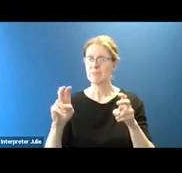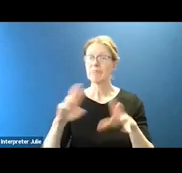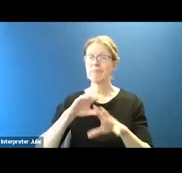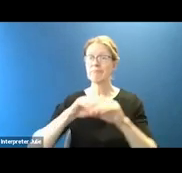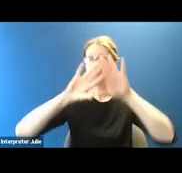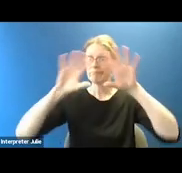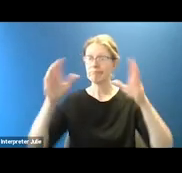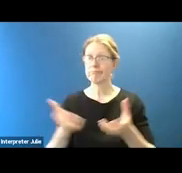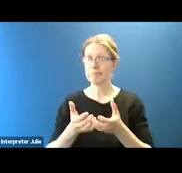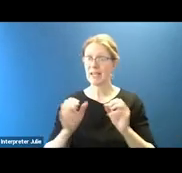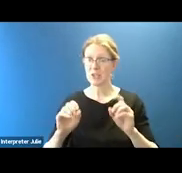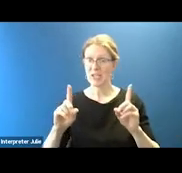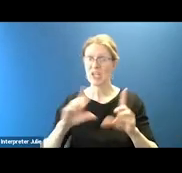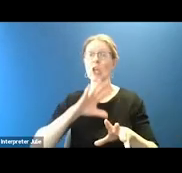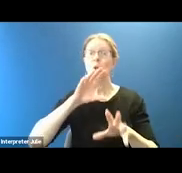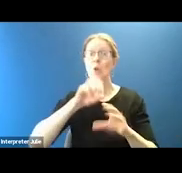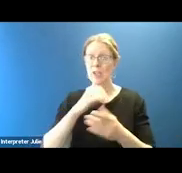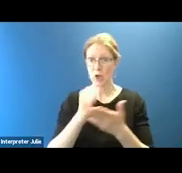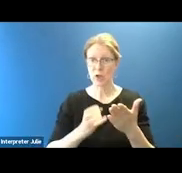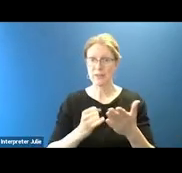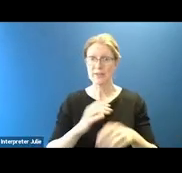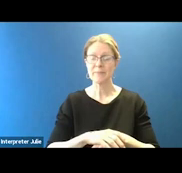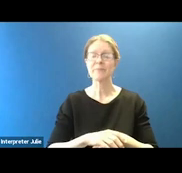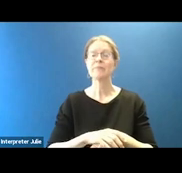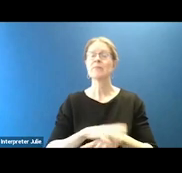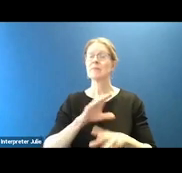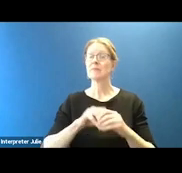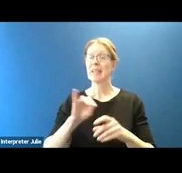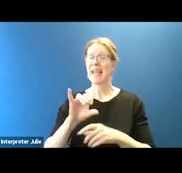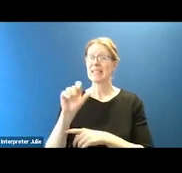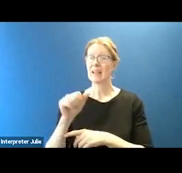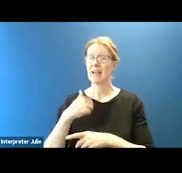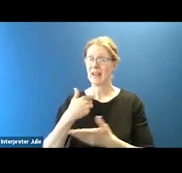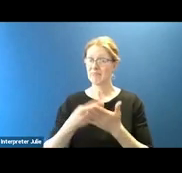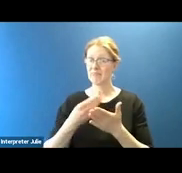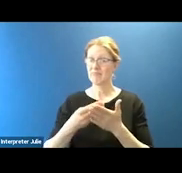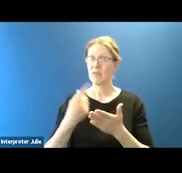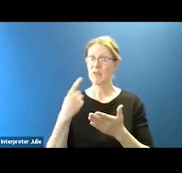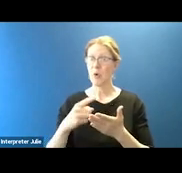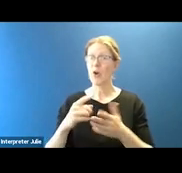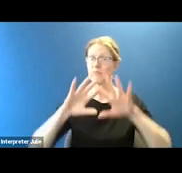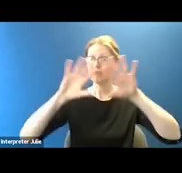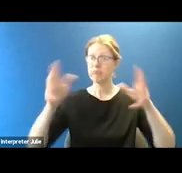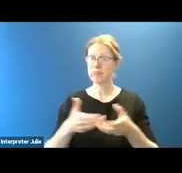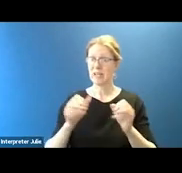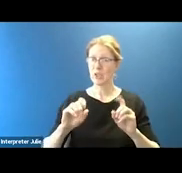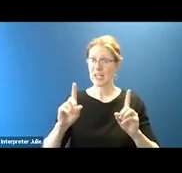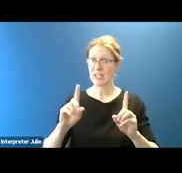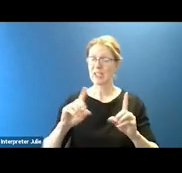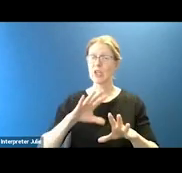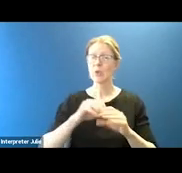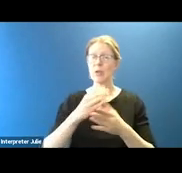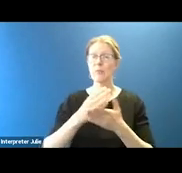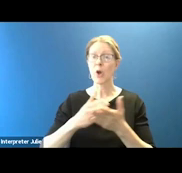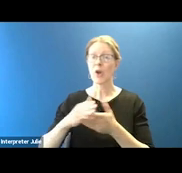and this included the arts. Within ESSA, there are funding streams for a well-rounded education, and that includes parts of Education